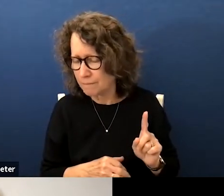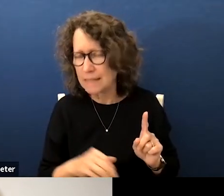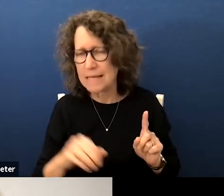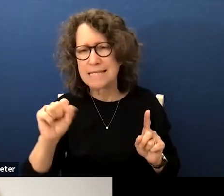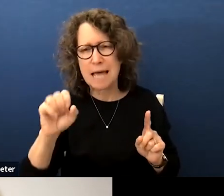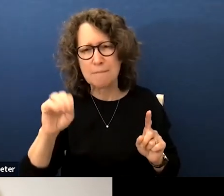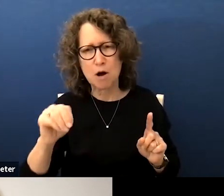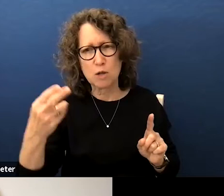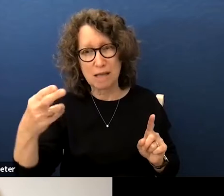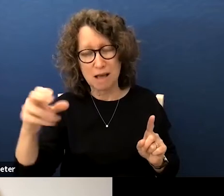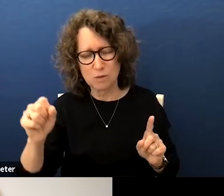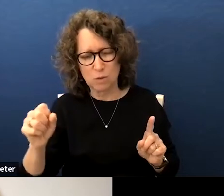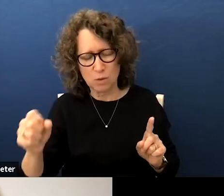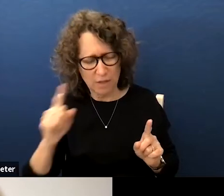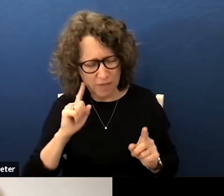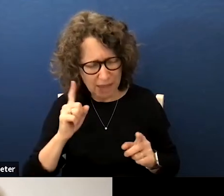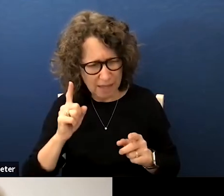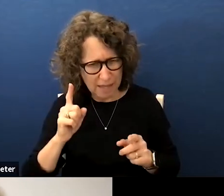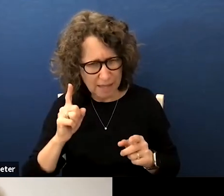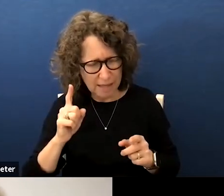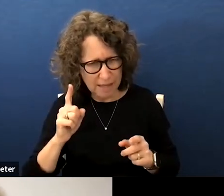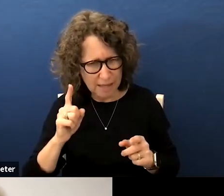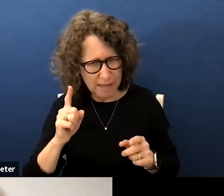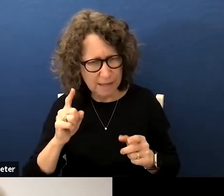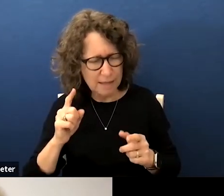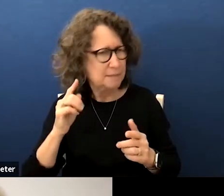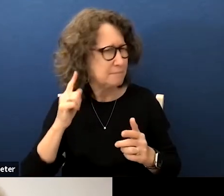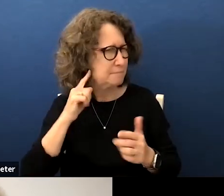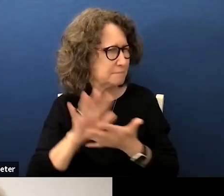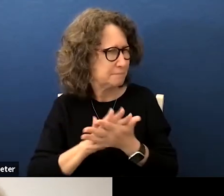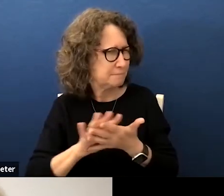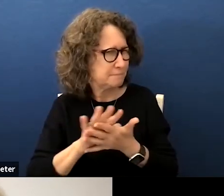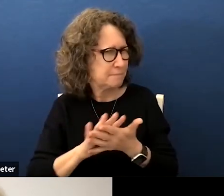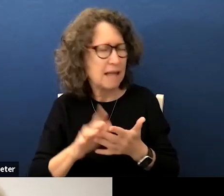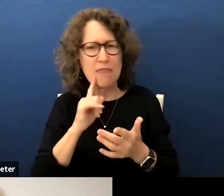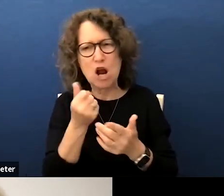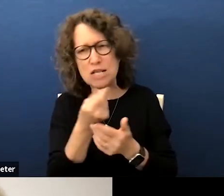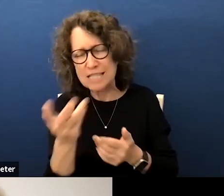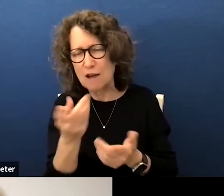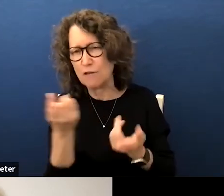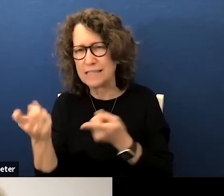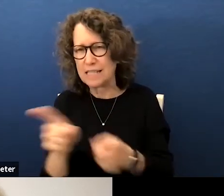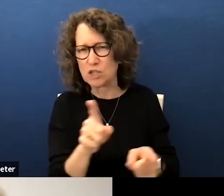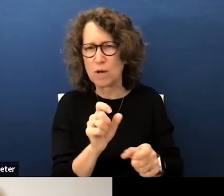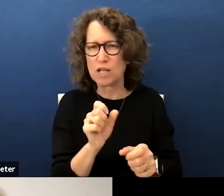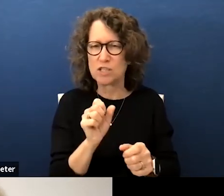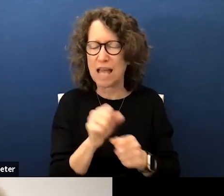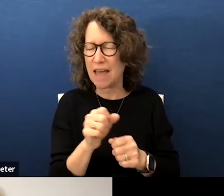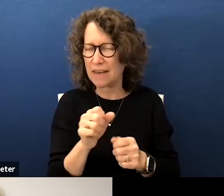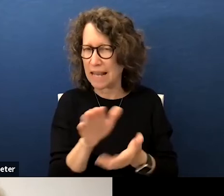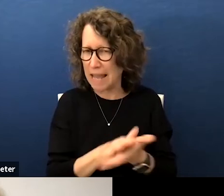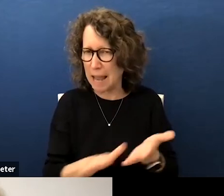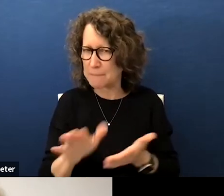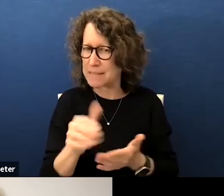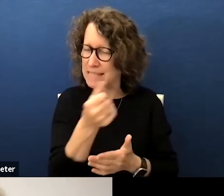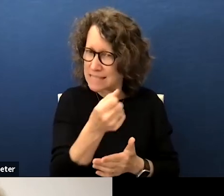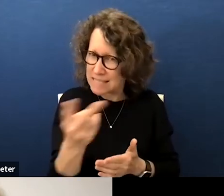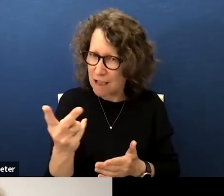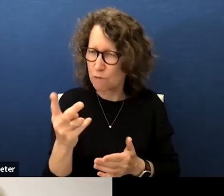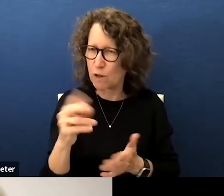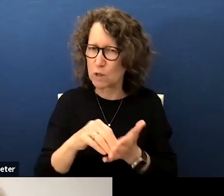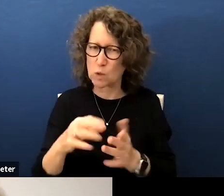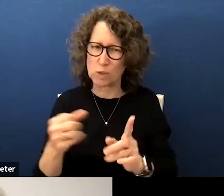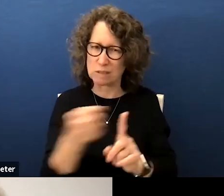notified that there were a series of serious incidents on campus in which multiple students physically assaulted an individual